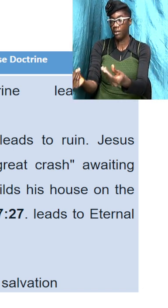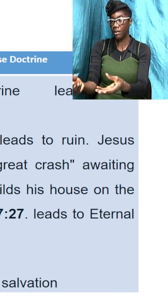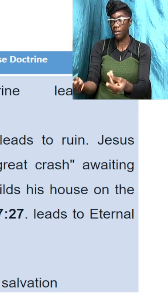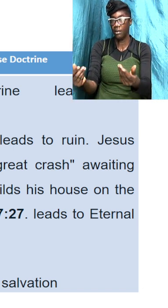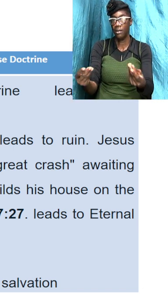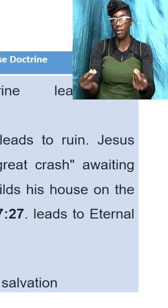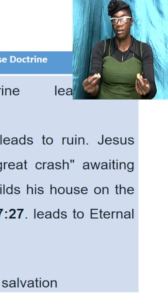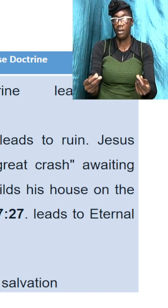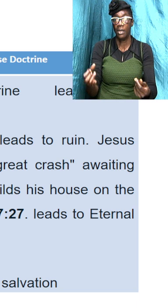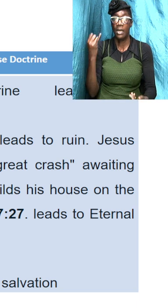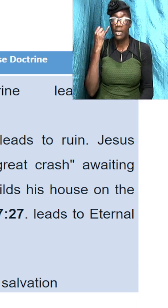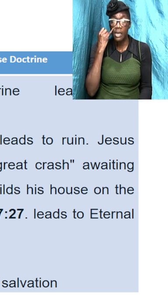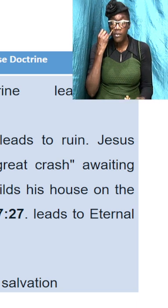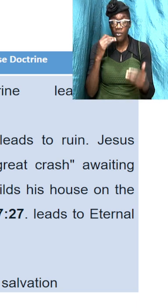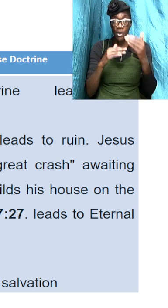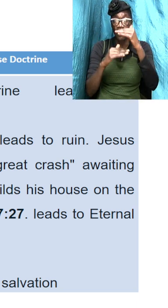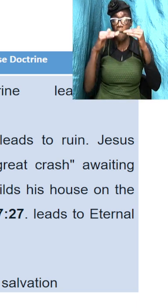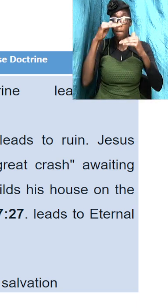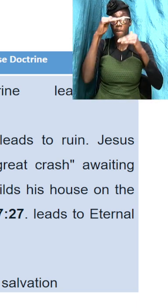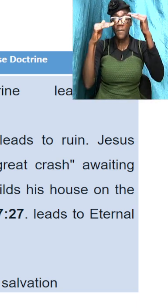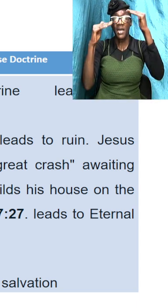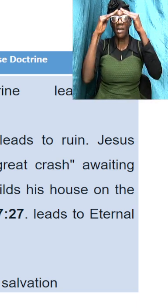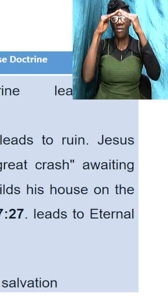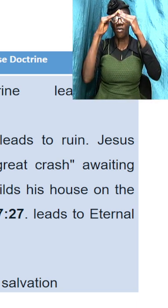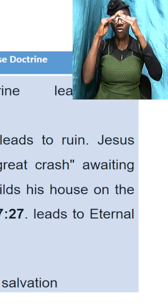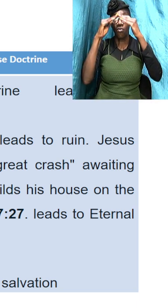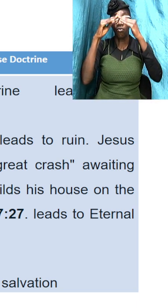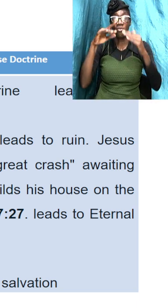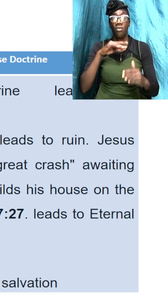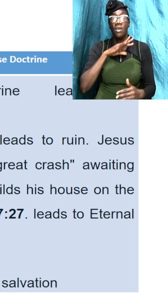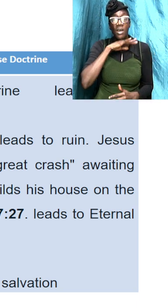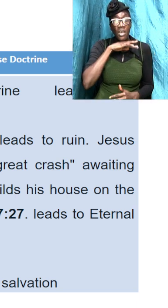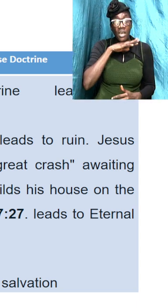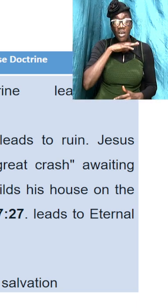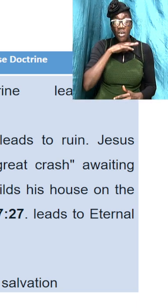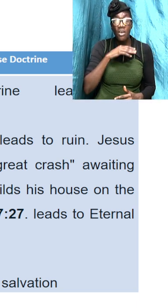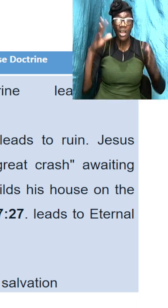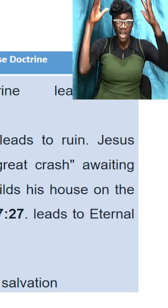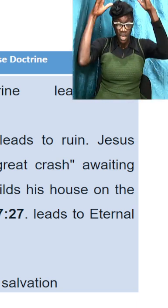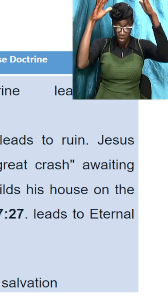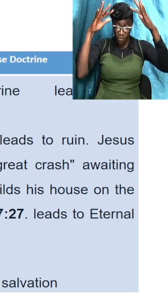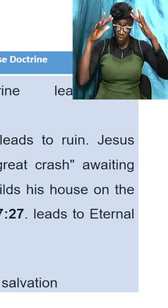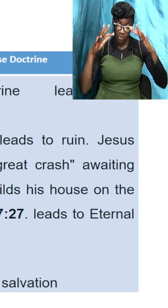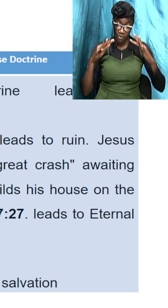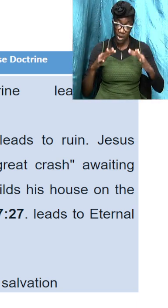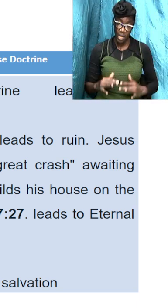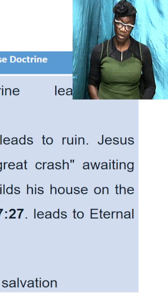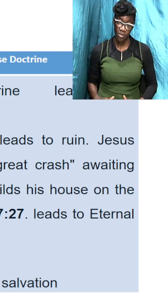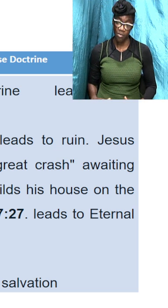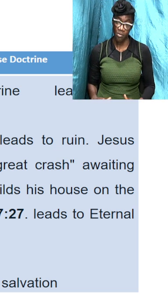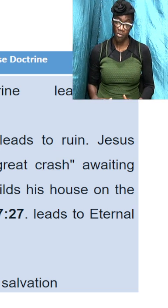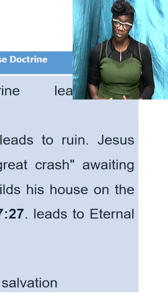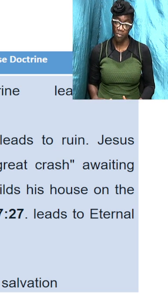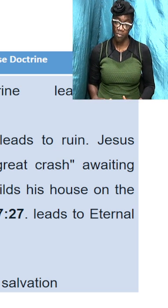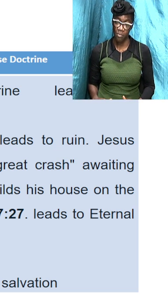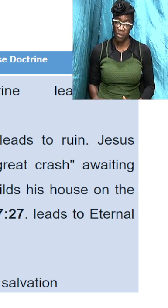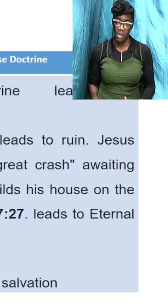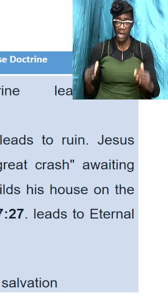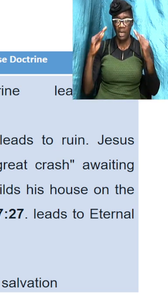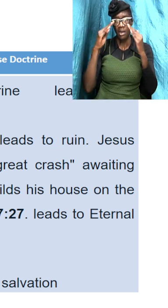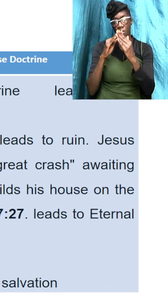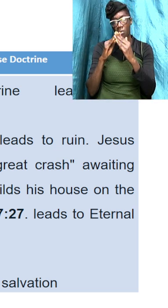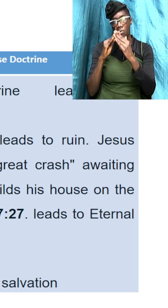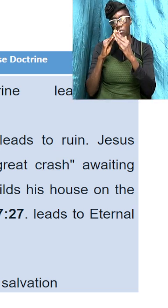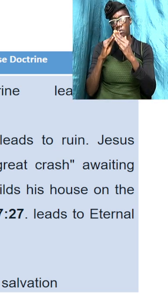if you build your house upon the sand the rains will come and the house will come